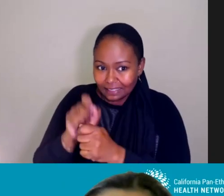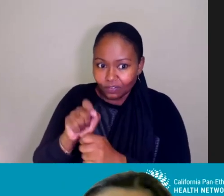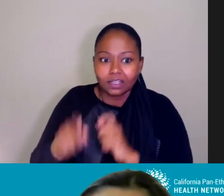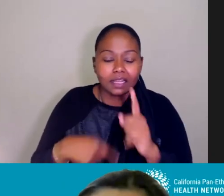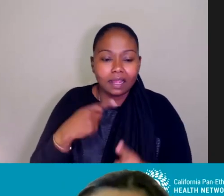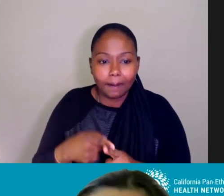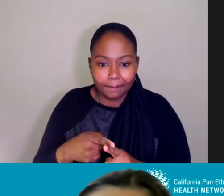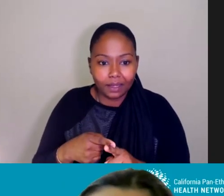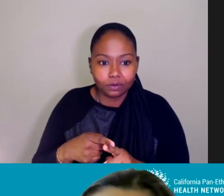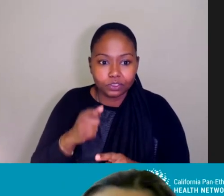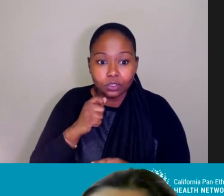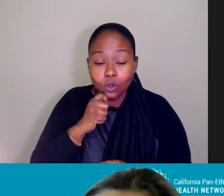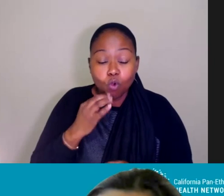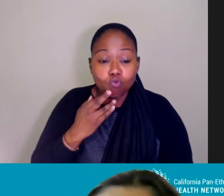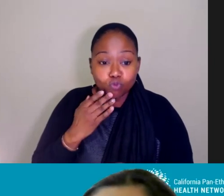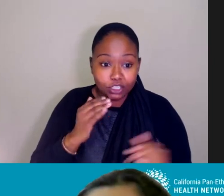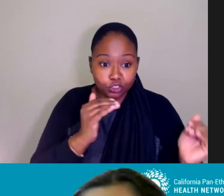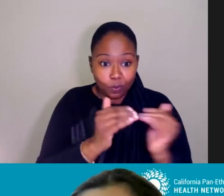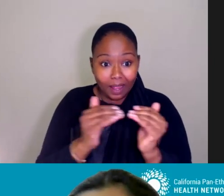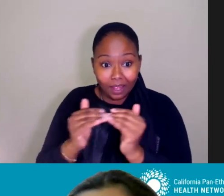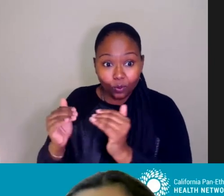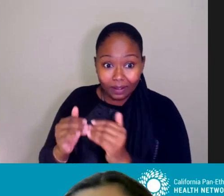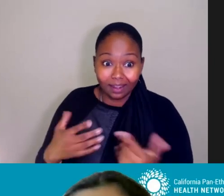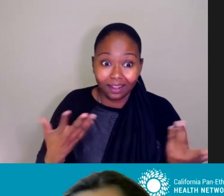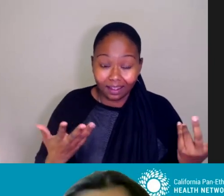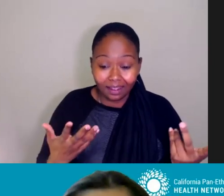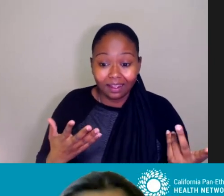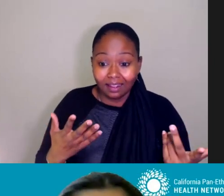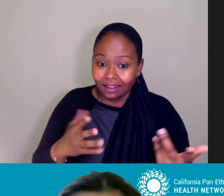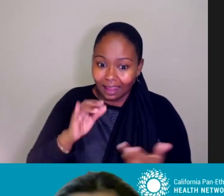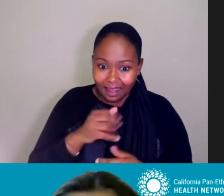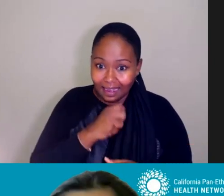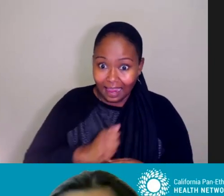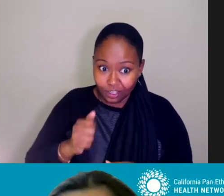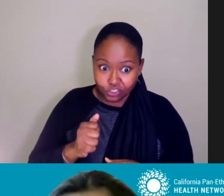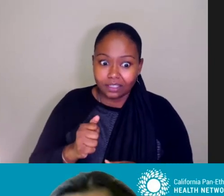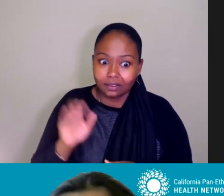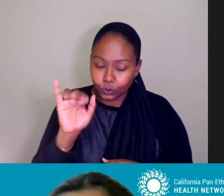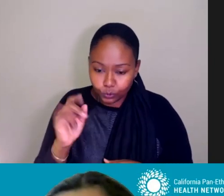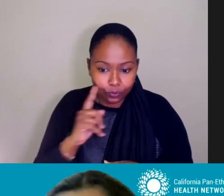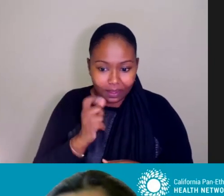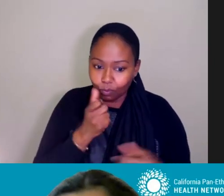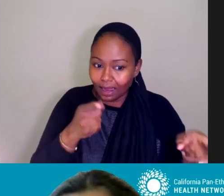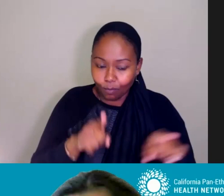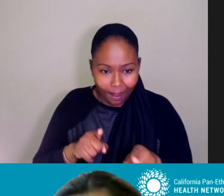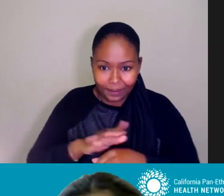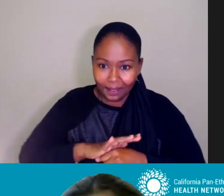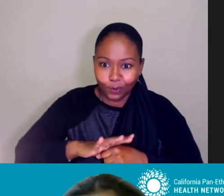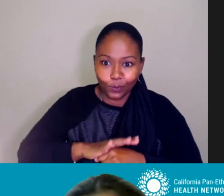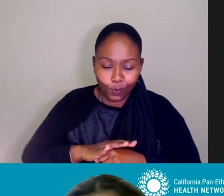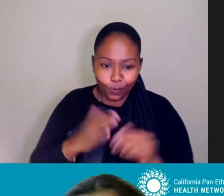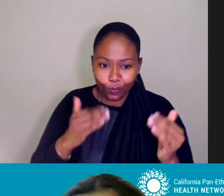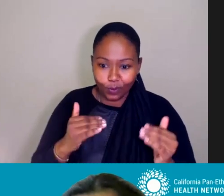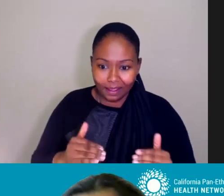equity and that intersection of aging and racial equity, too, that's not what's going to happen at the local level and in implementation.